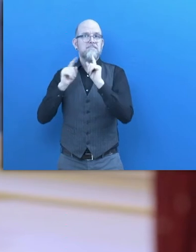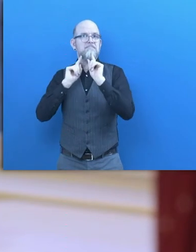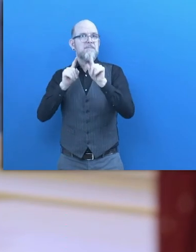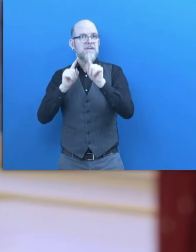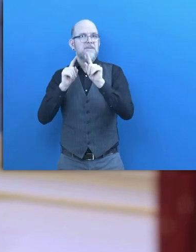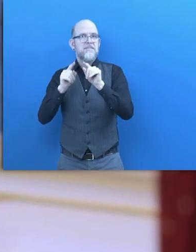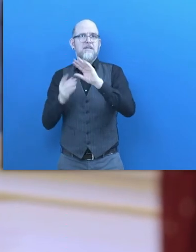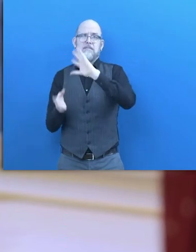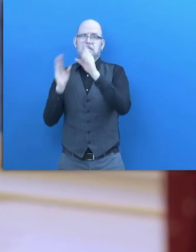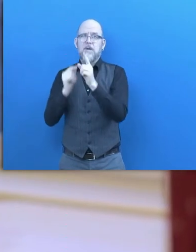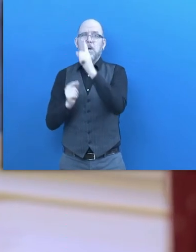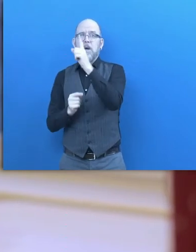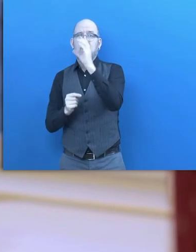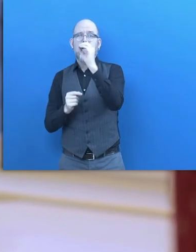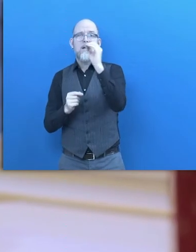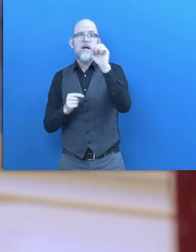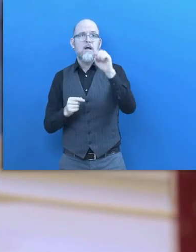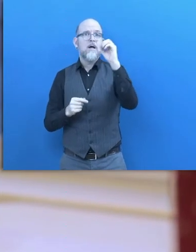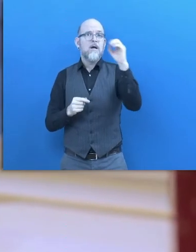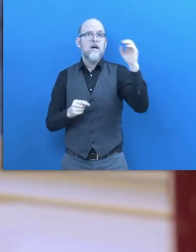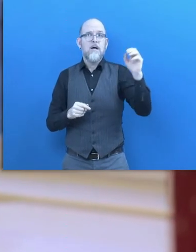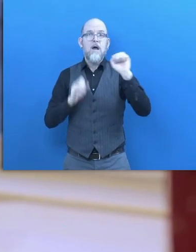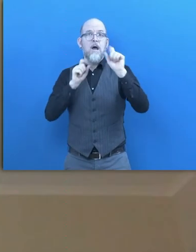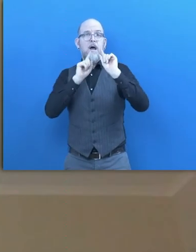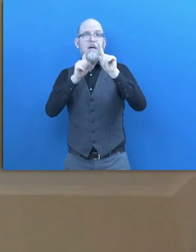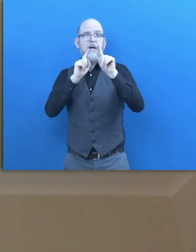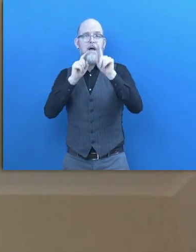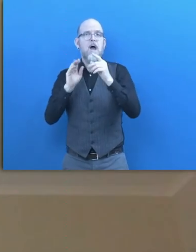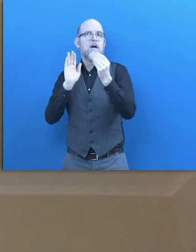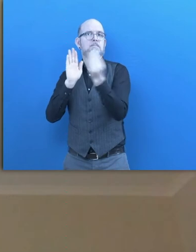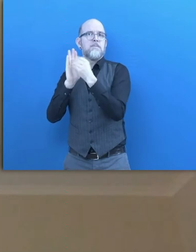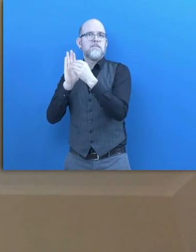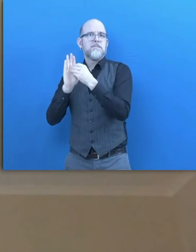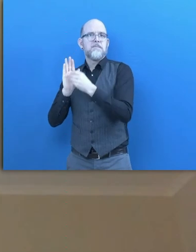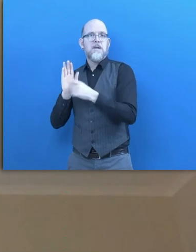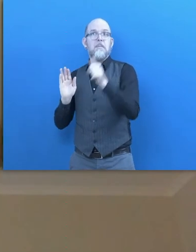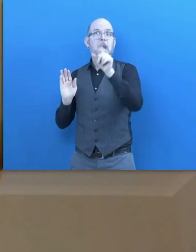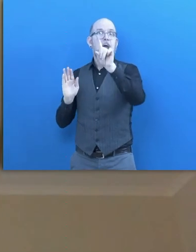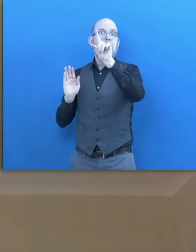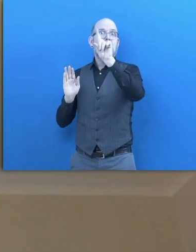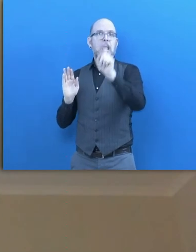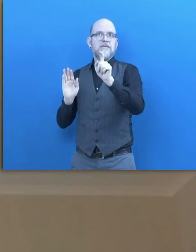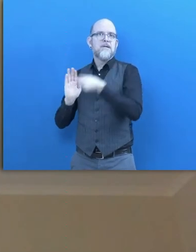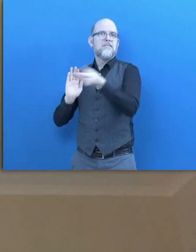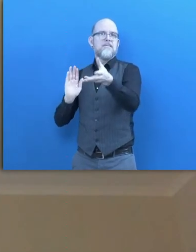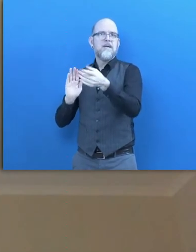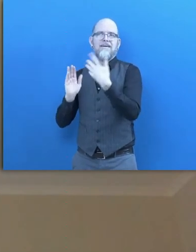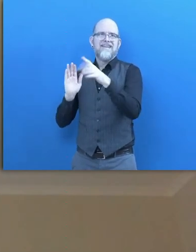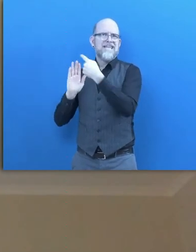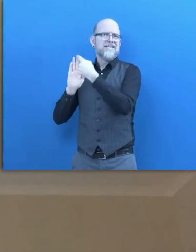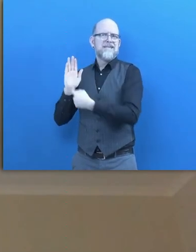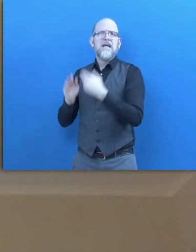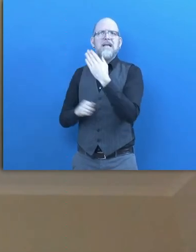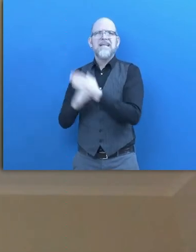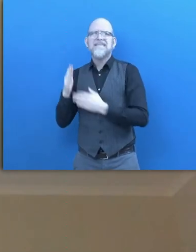over 100,000 answers. So that when you ask more or less any question about disability, you will already